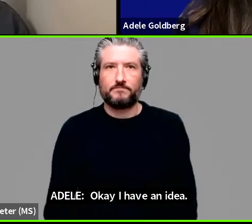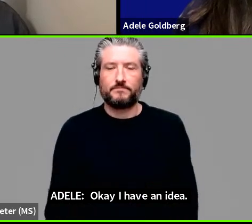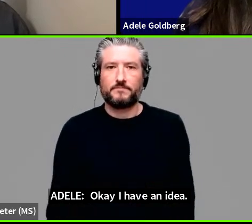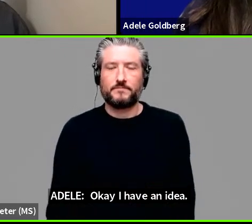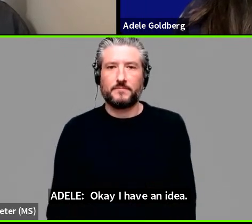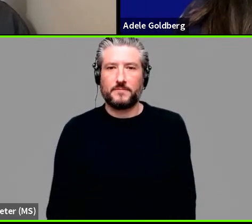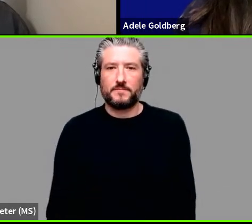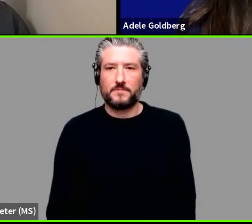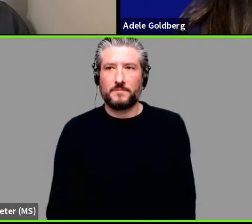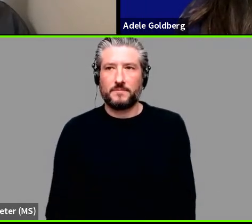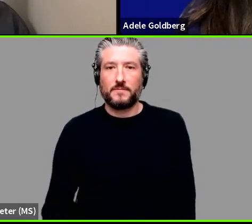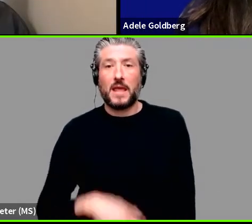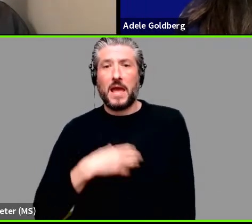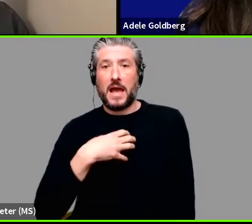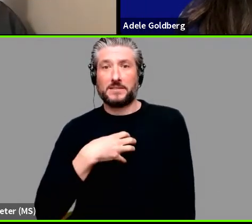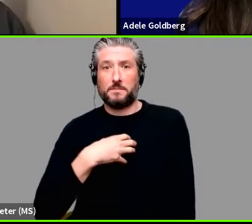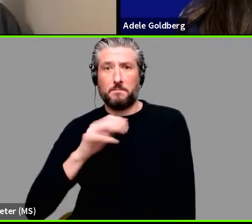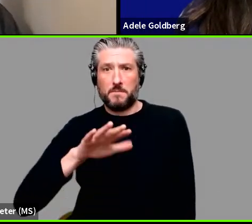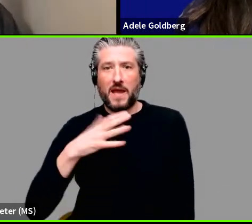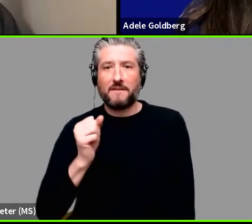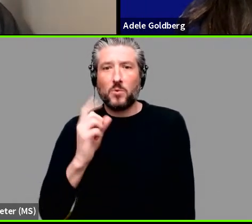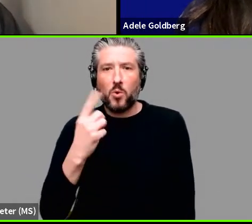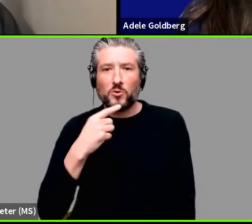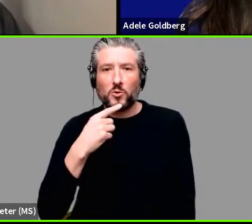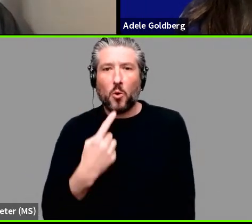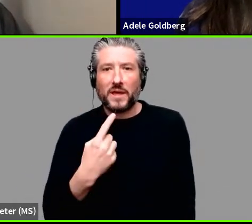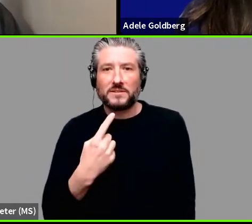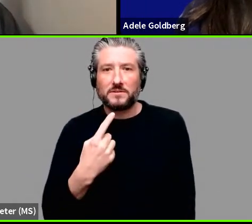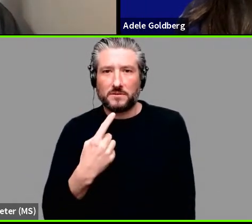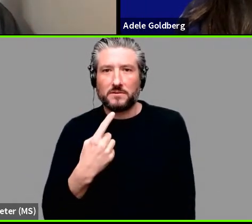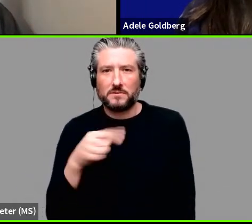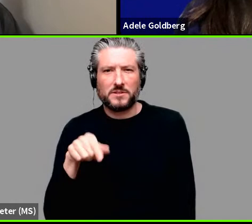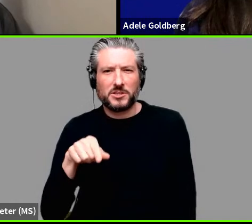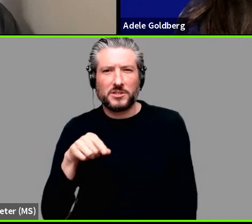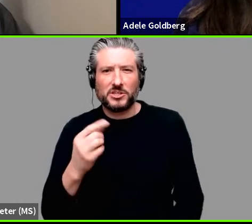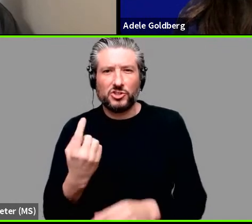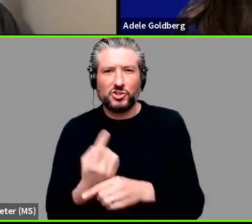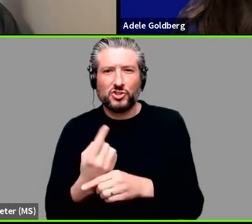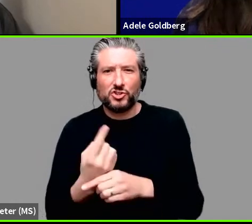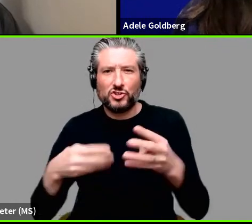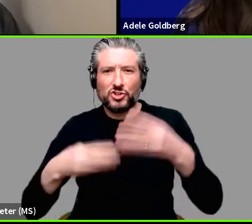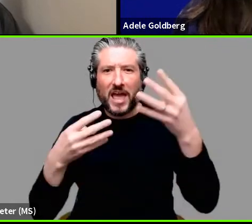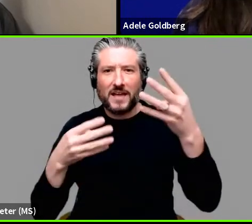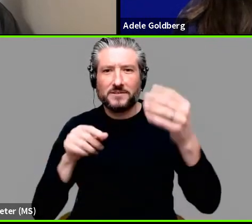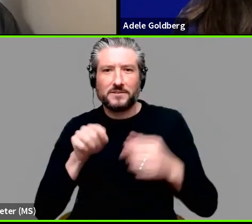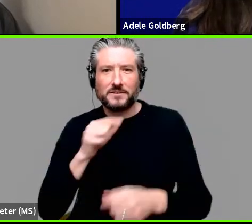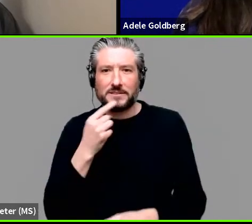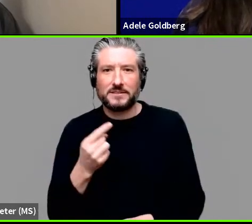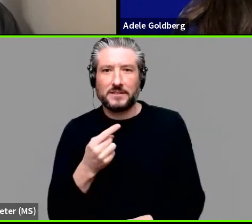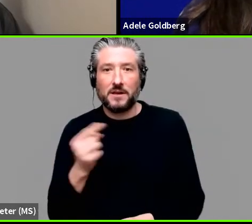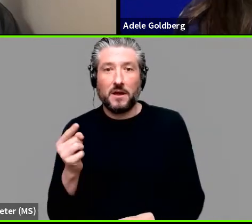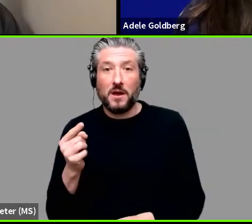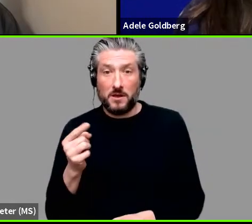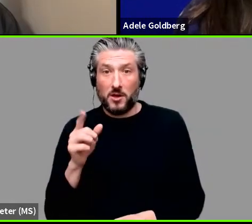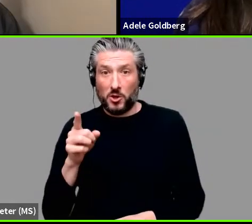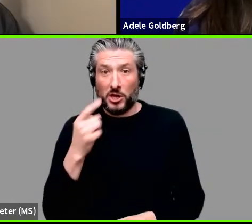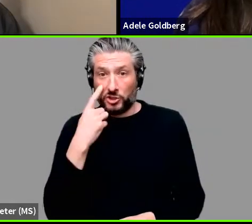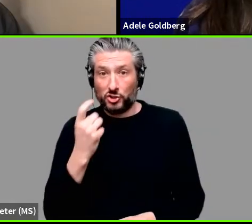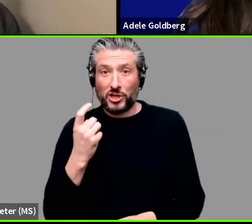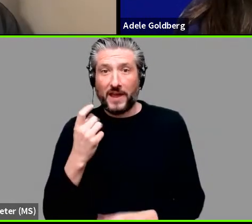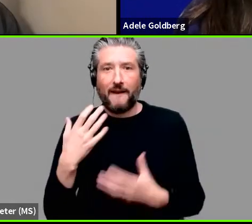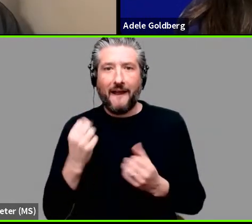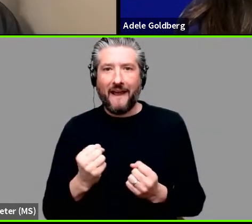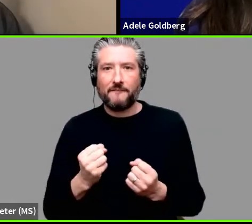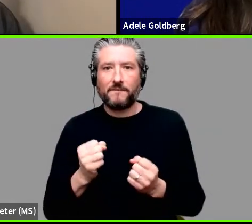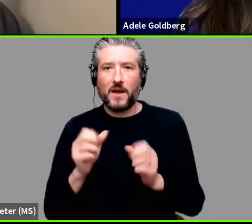Hi, there's a, there's a comment in the, the chat, which says, go to view options side by side